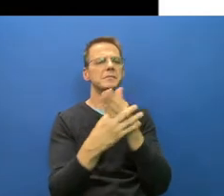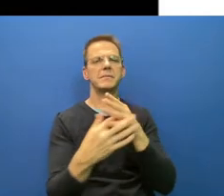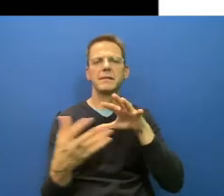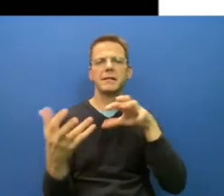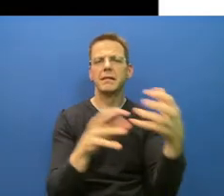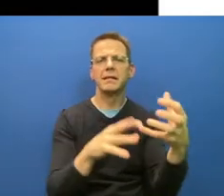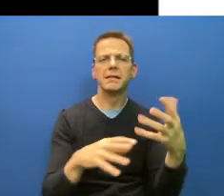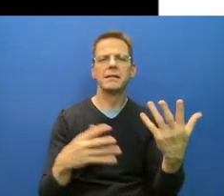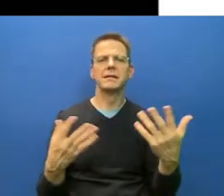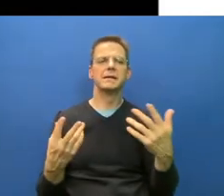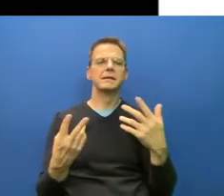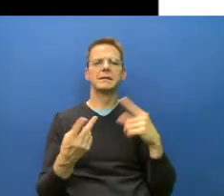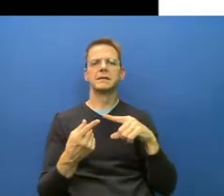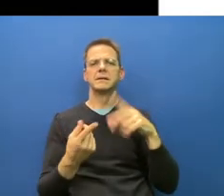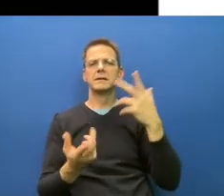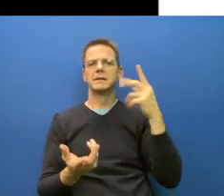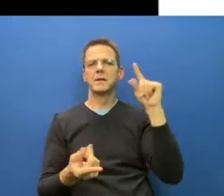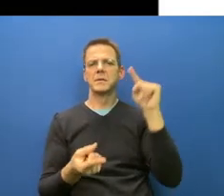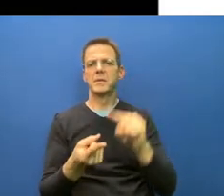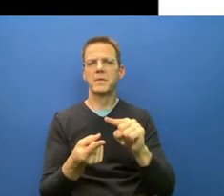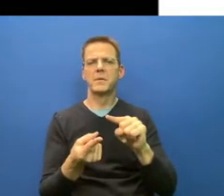really used. Next slide.